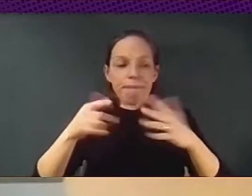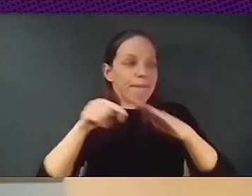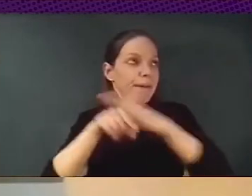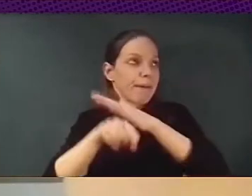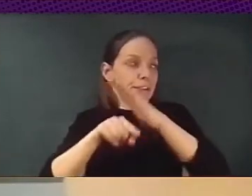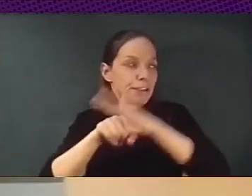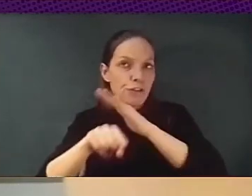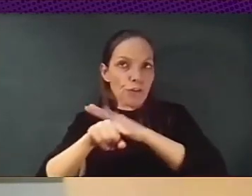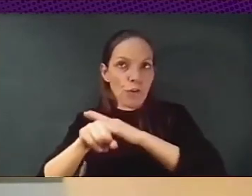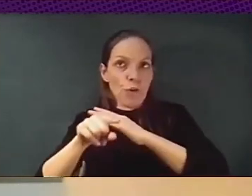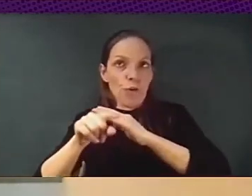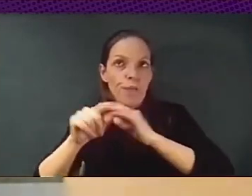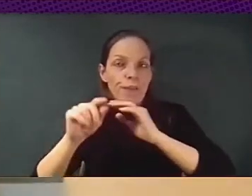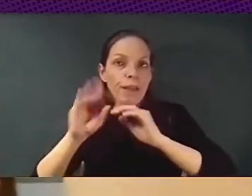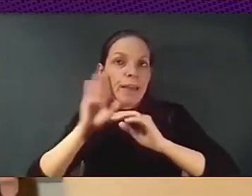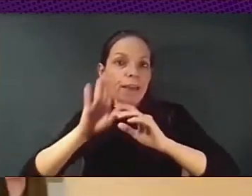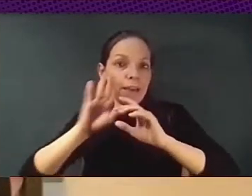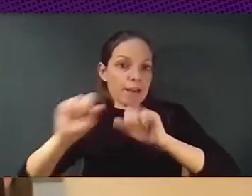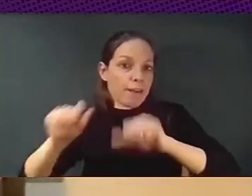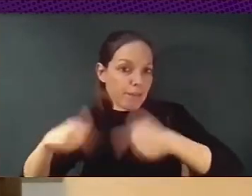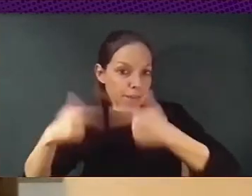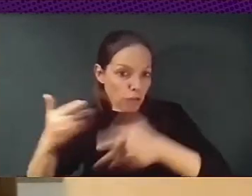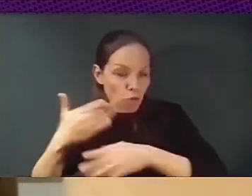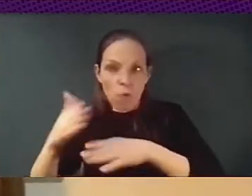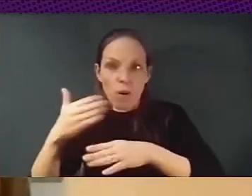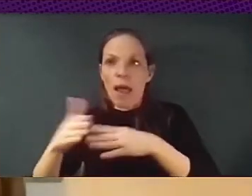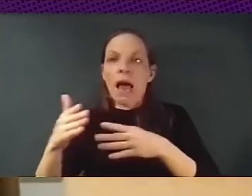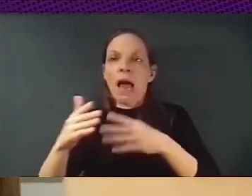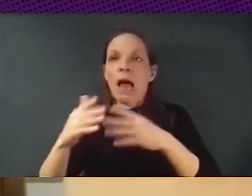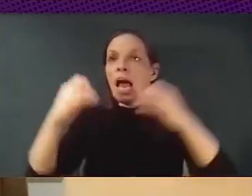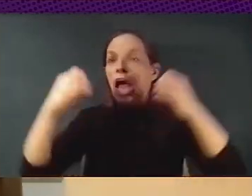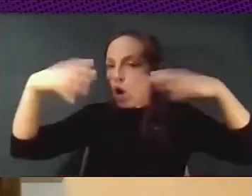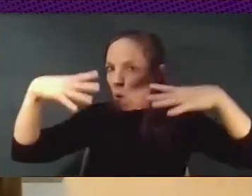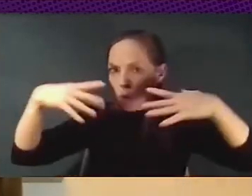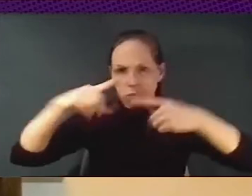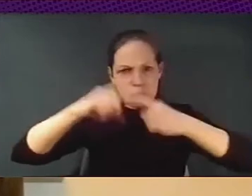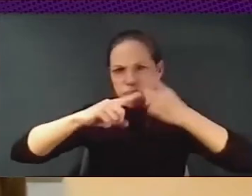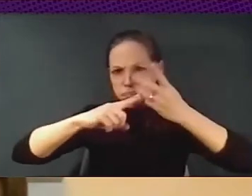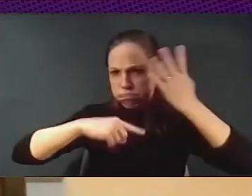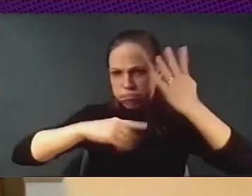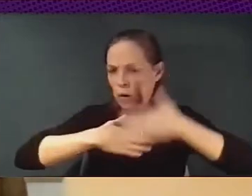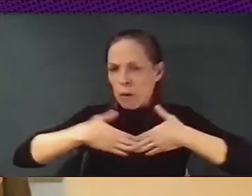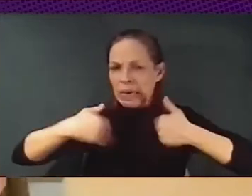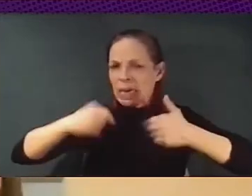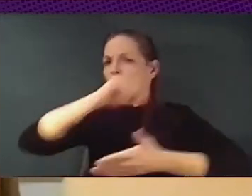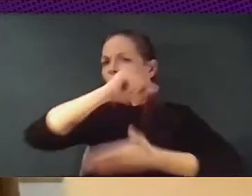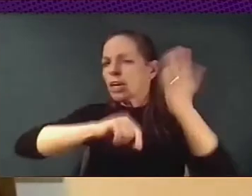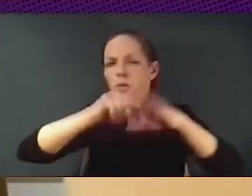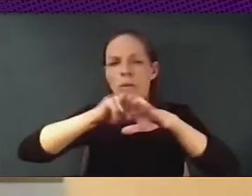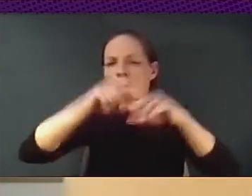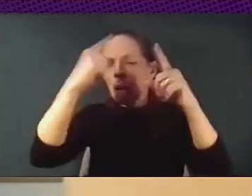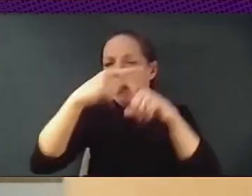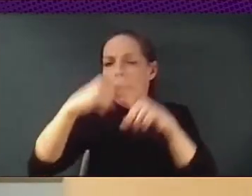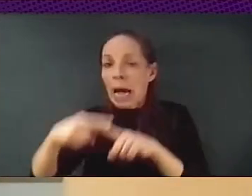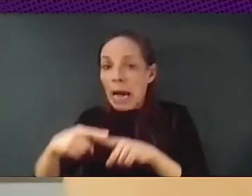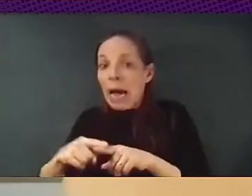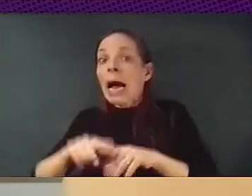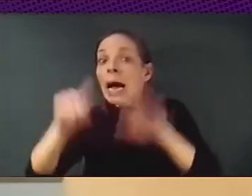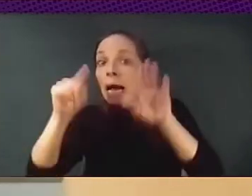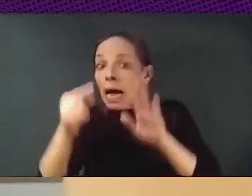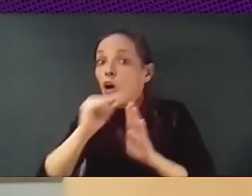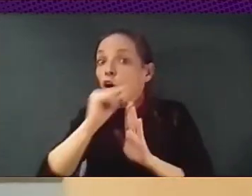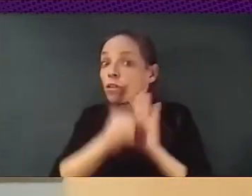lighting of the city. There is a clause that says that whoever wins the the beat has to give back to the city of